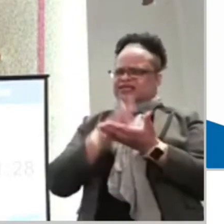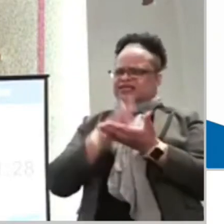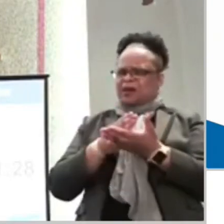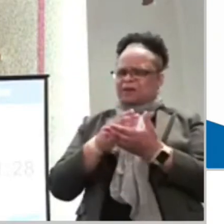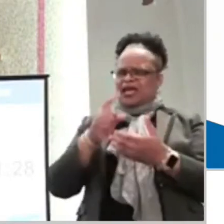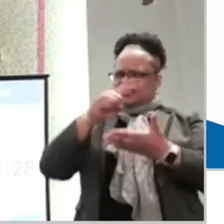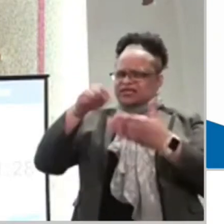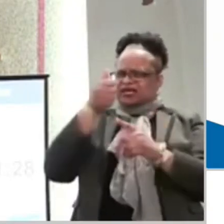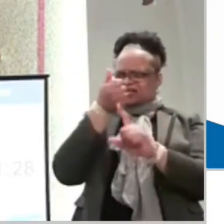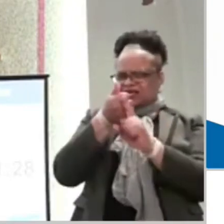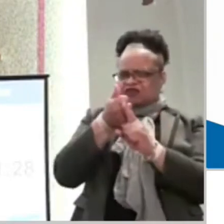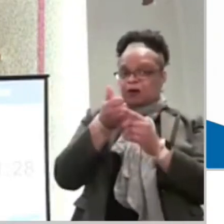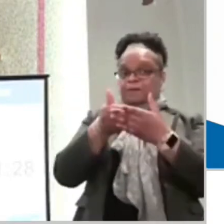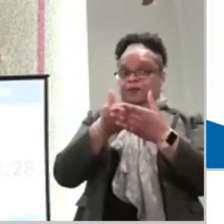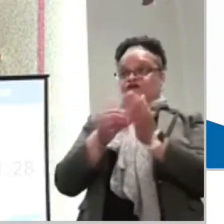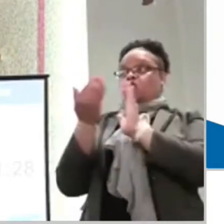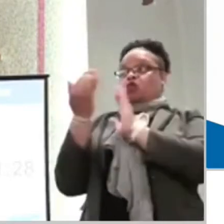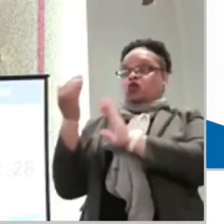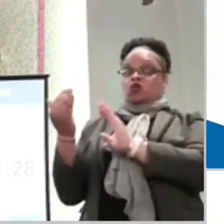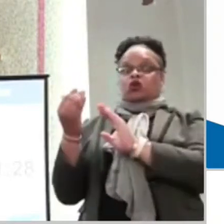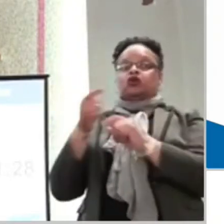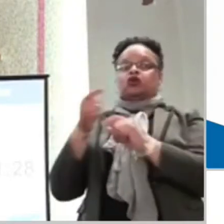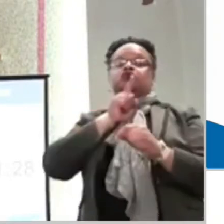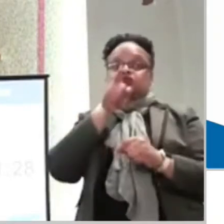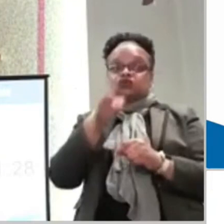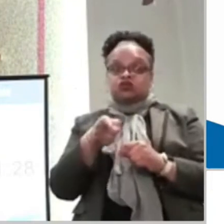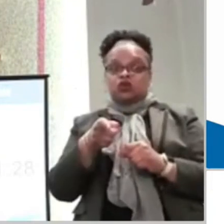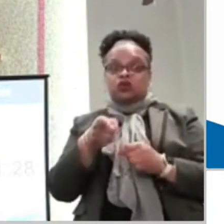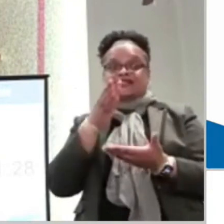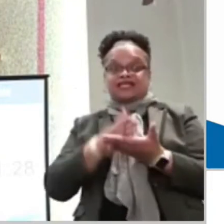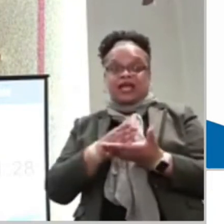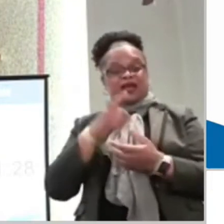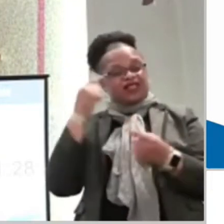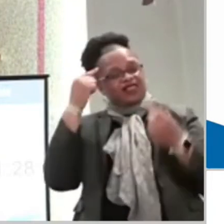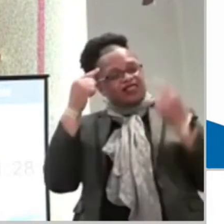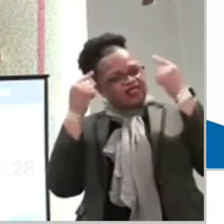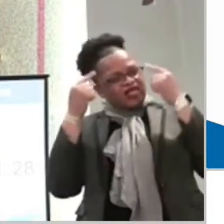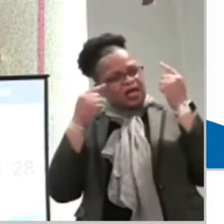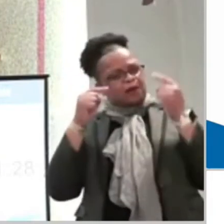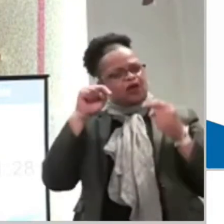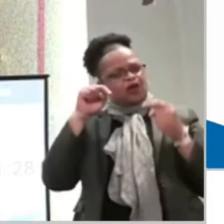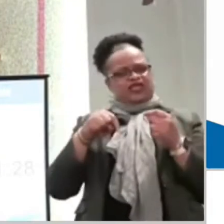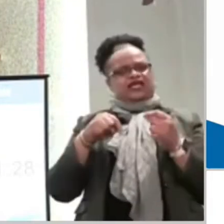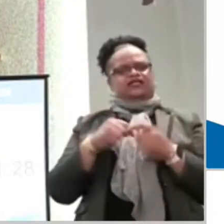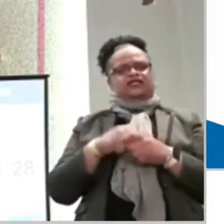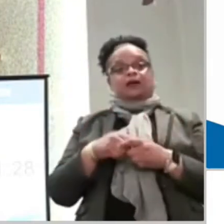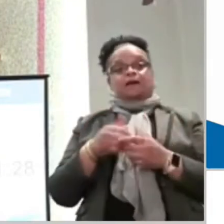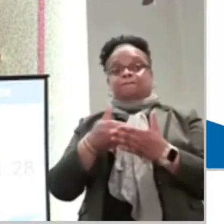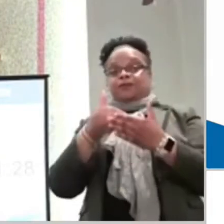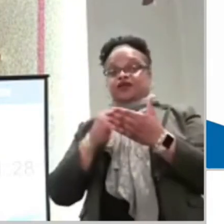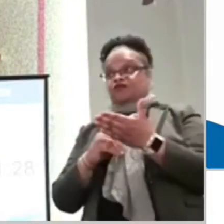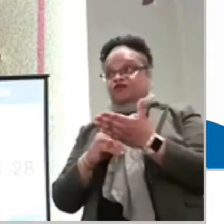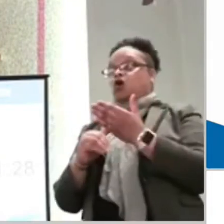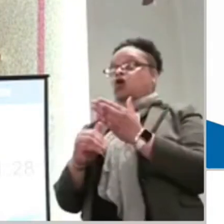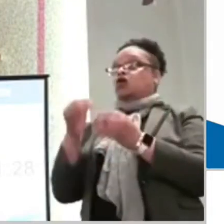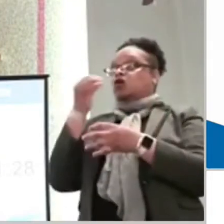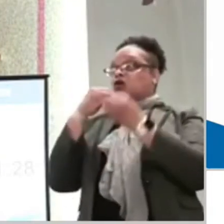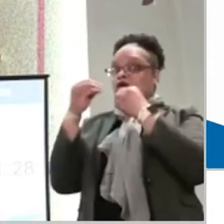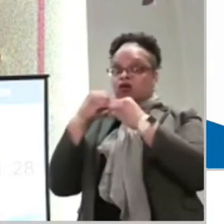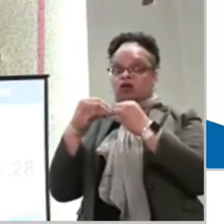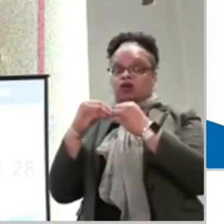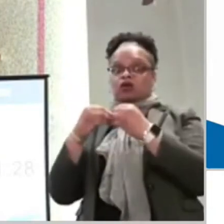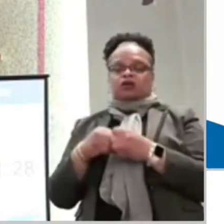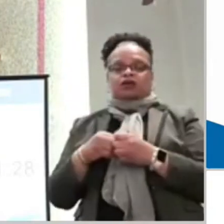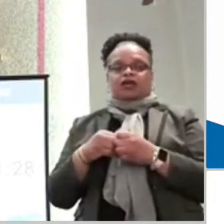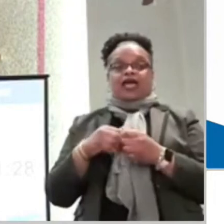ourselves before approaching. Let us really, truly stop and think about this process before approaching. And let us